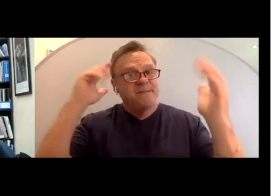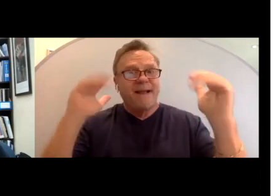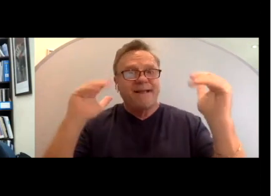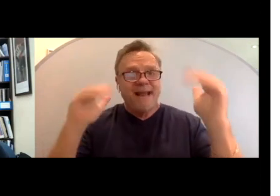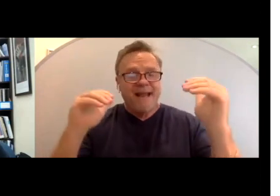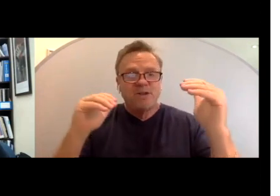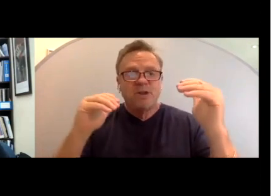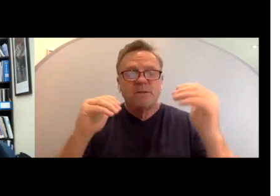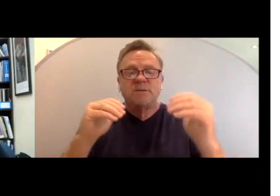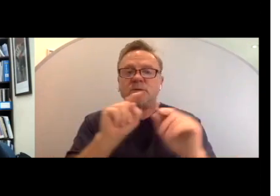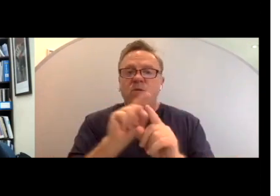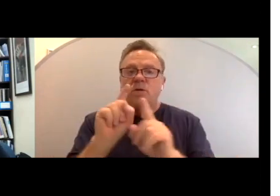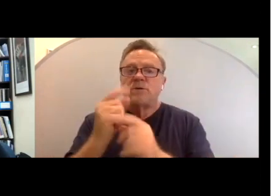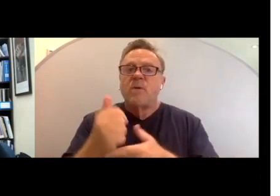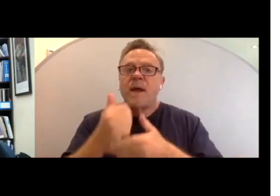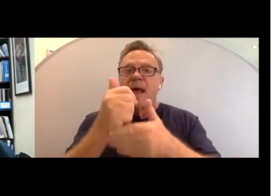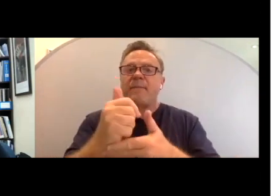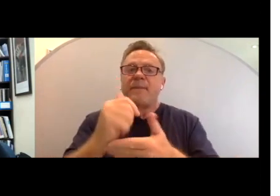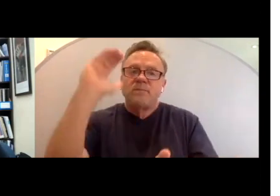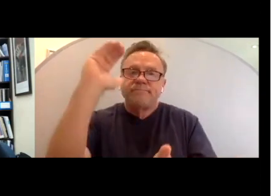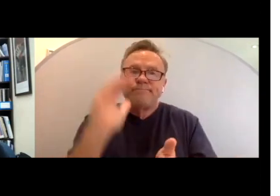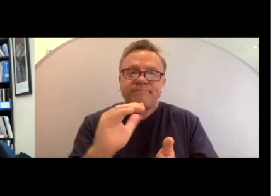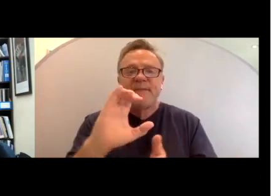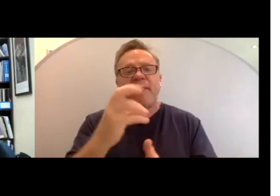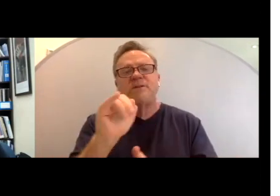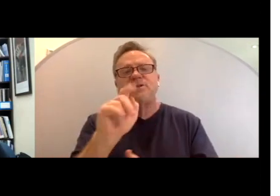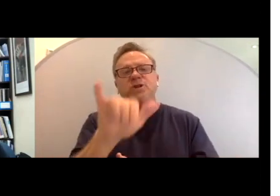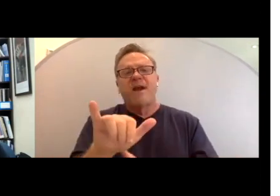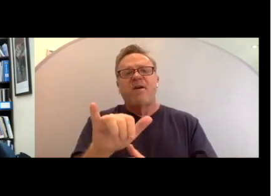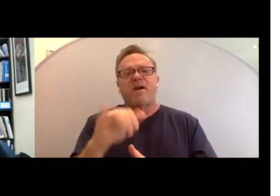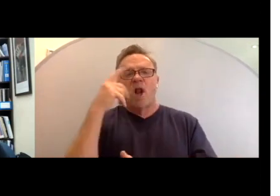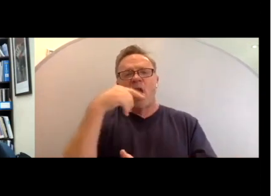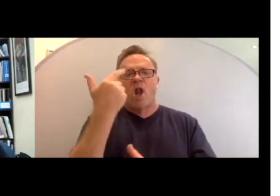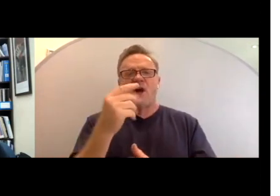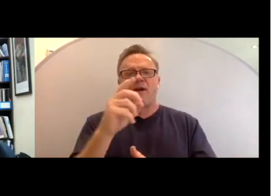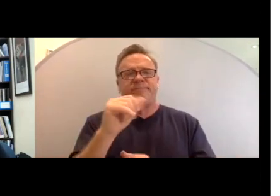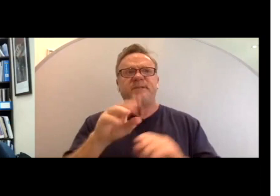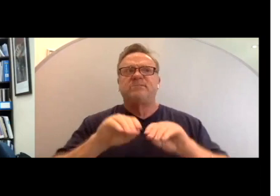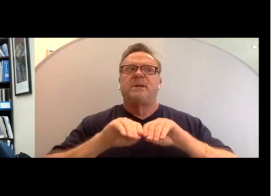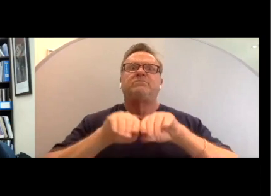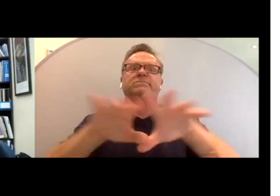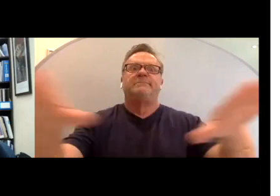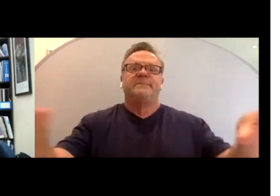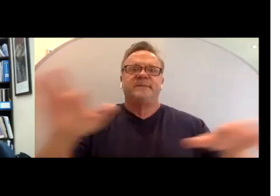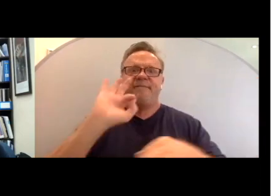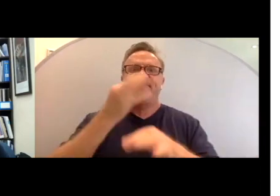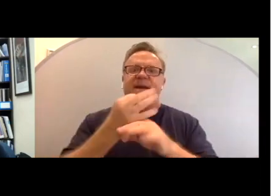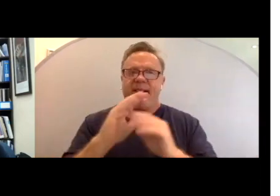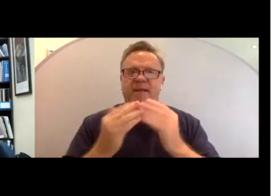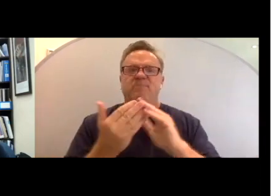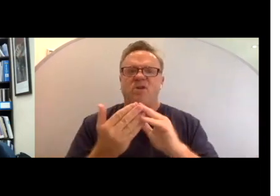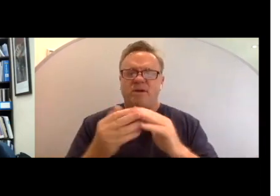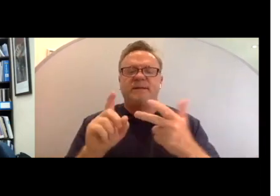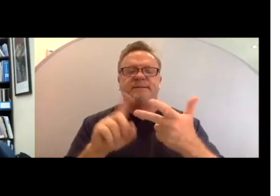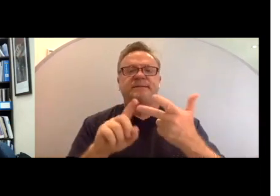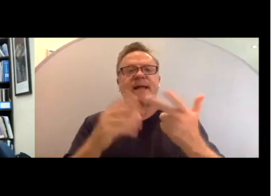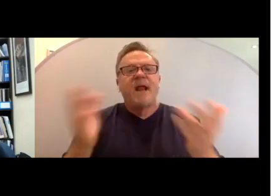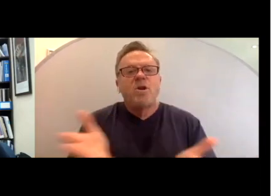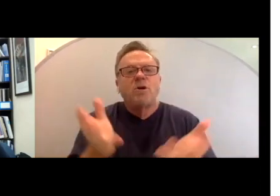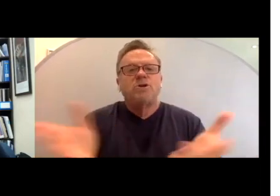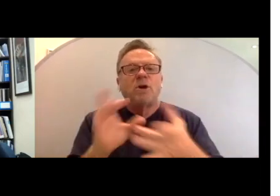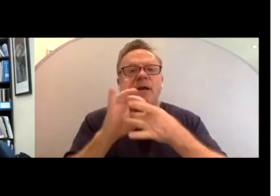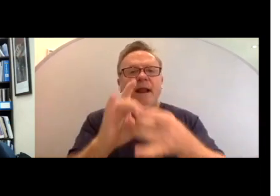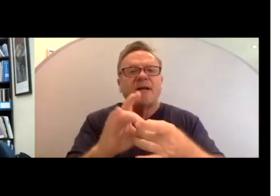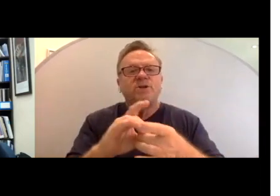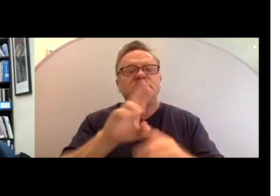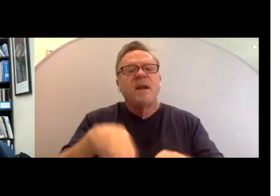also helping to diminish the charity model of disability, which is pervasive in faith communities, and nurture connections and